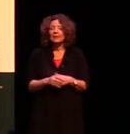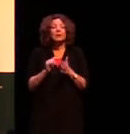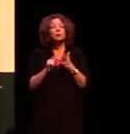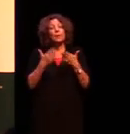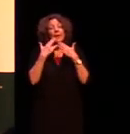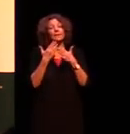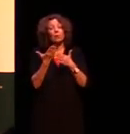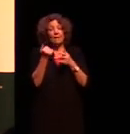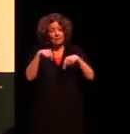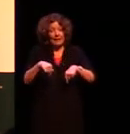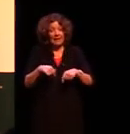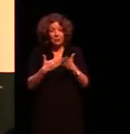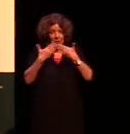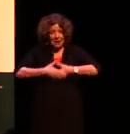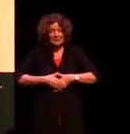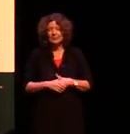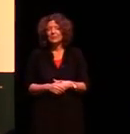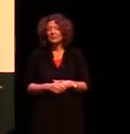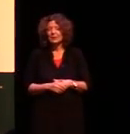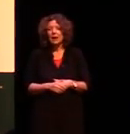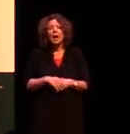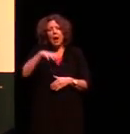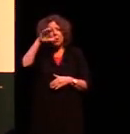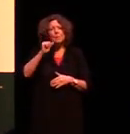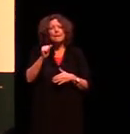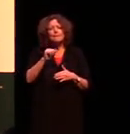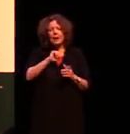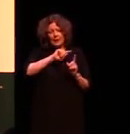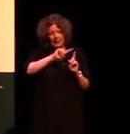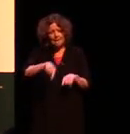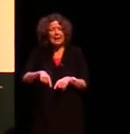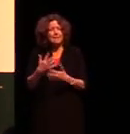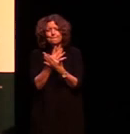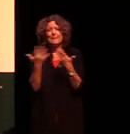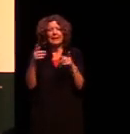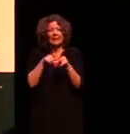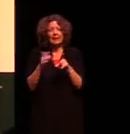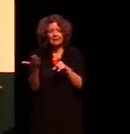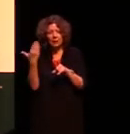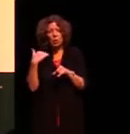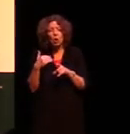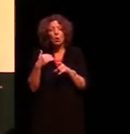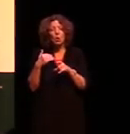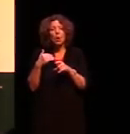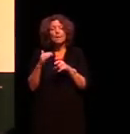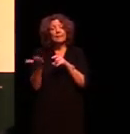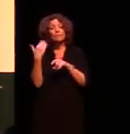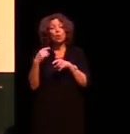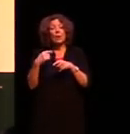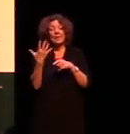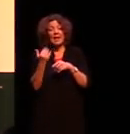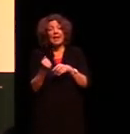having me here this evening. And I remember coming through here many, many years ago in the old trams, when the trams used to run.